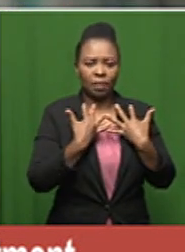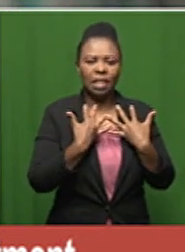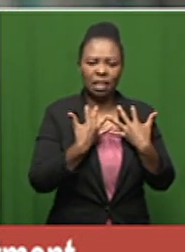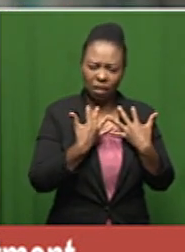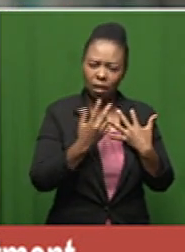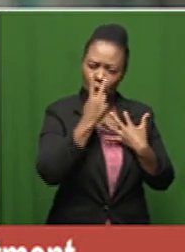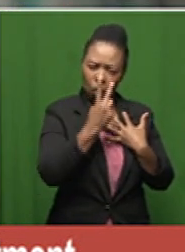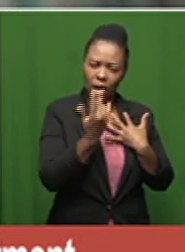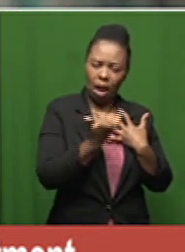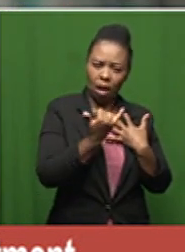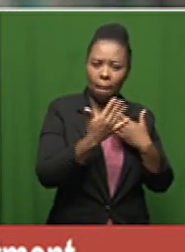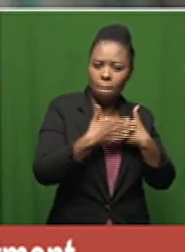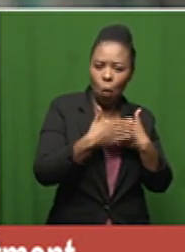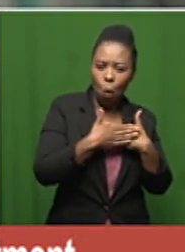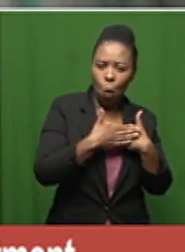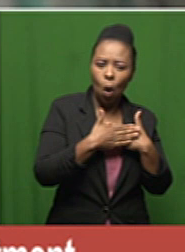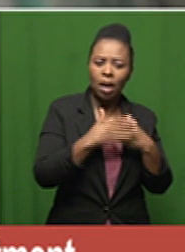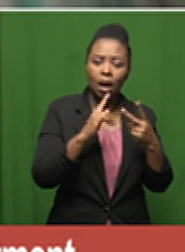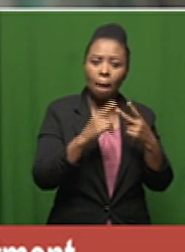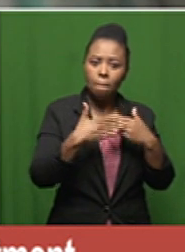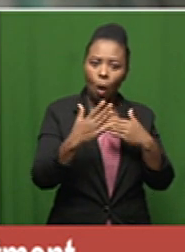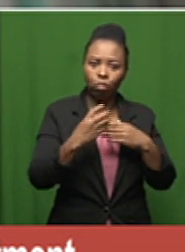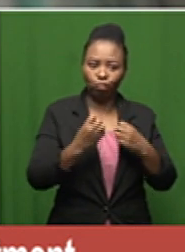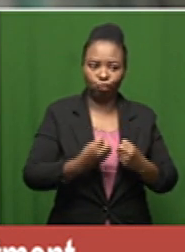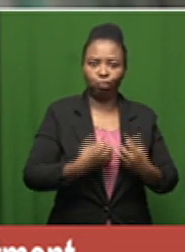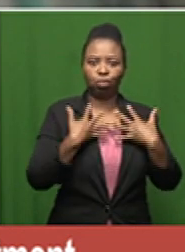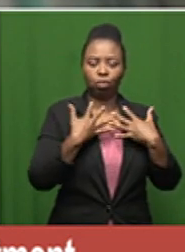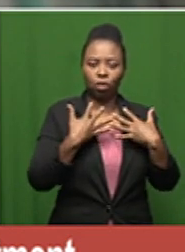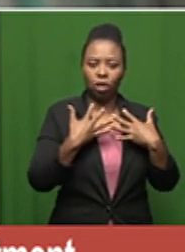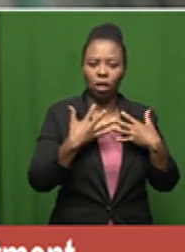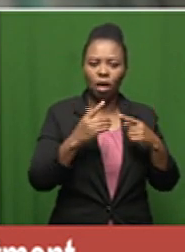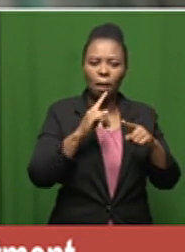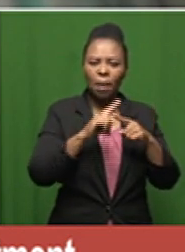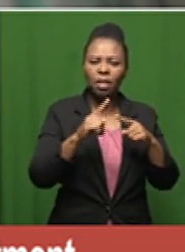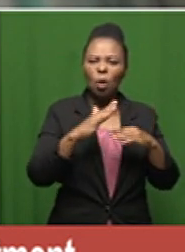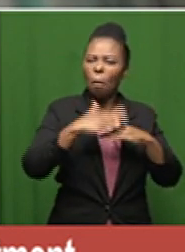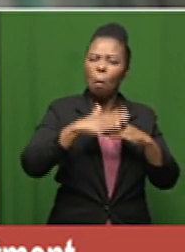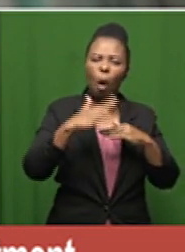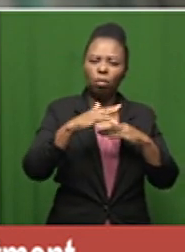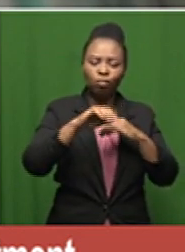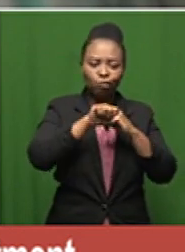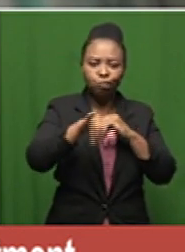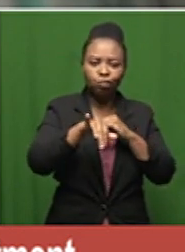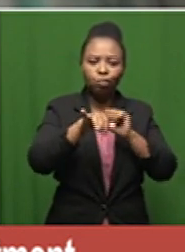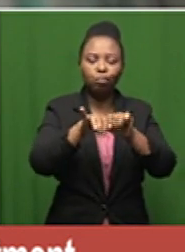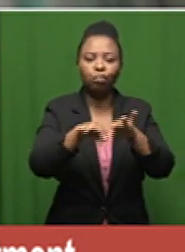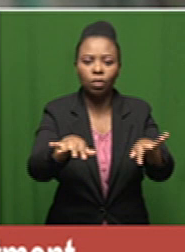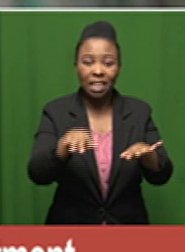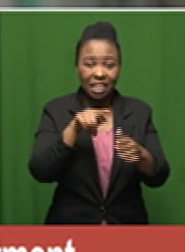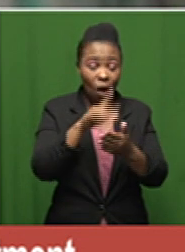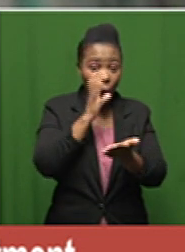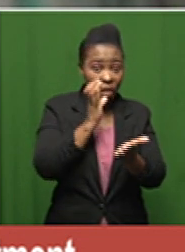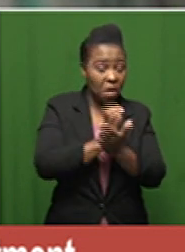seems that it is more infective but not necessarily more virulent that hasn't been uh confirmed and it actually